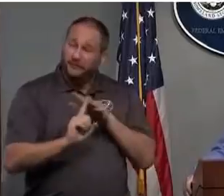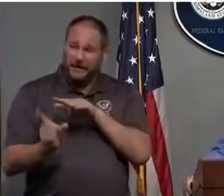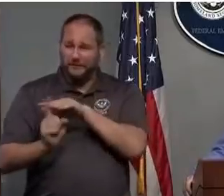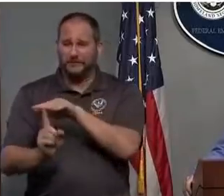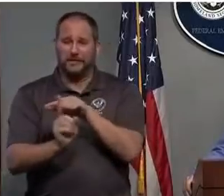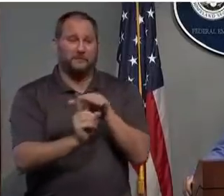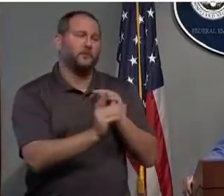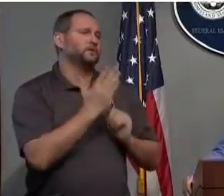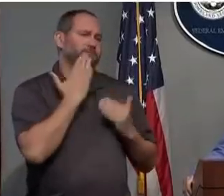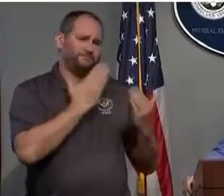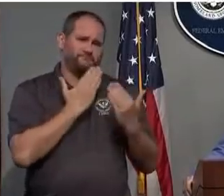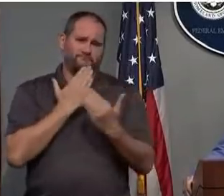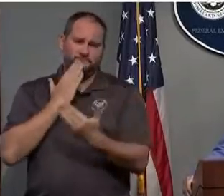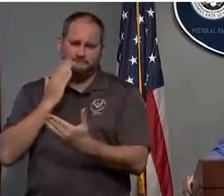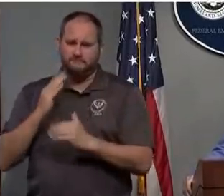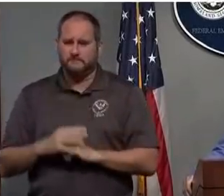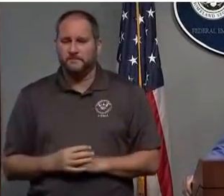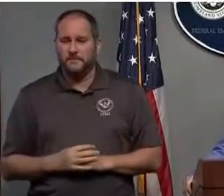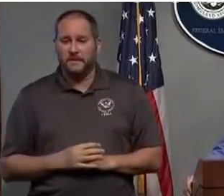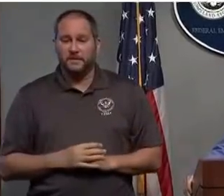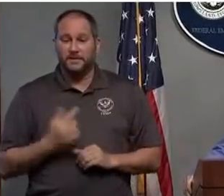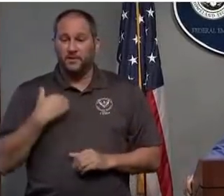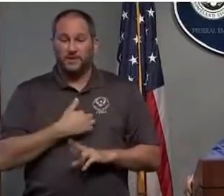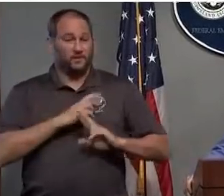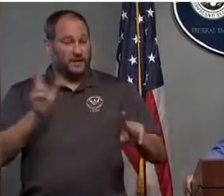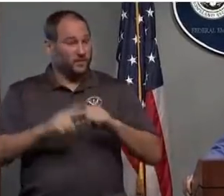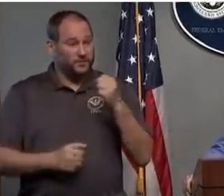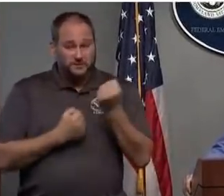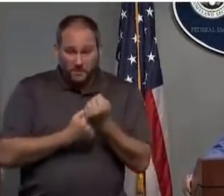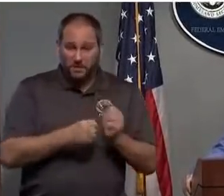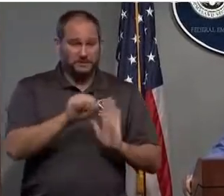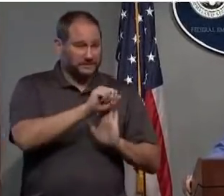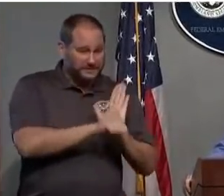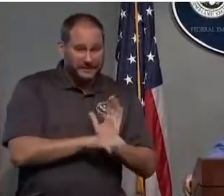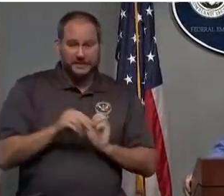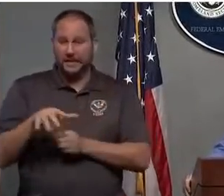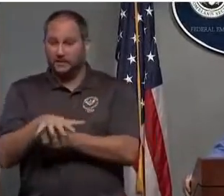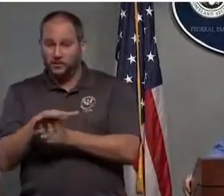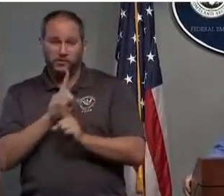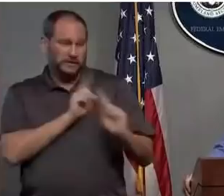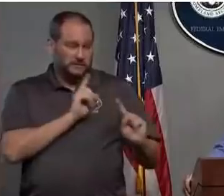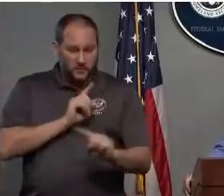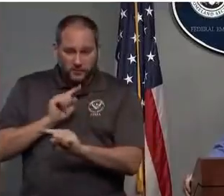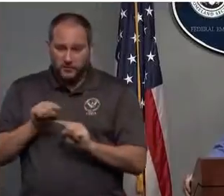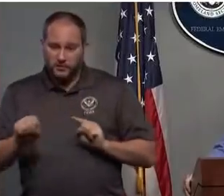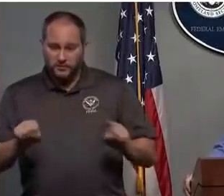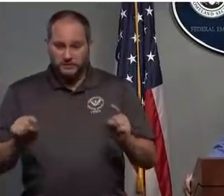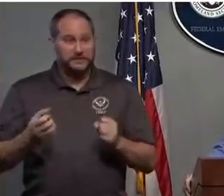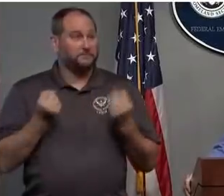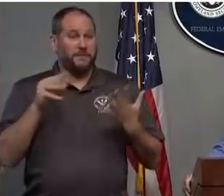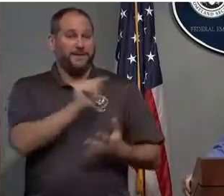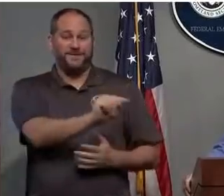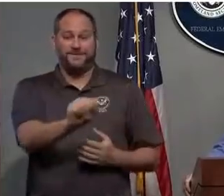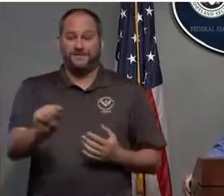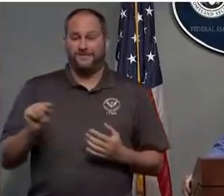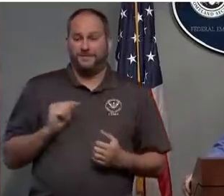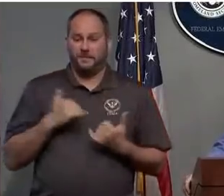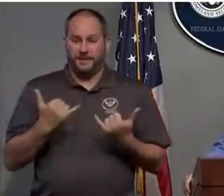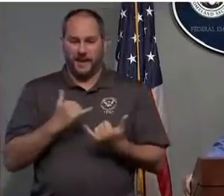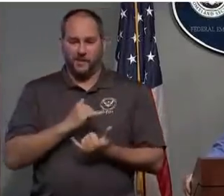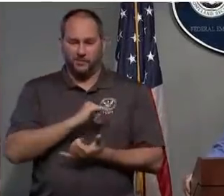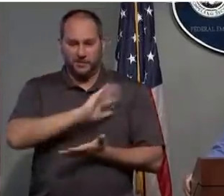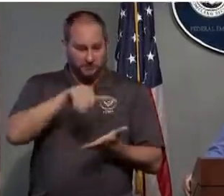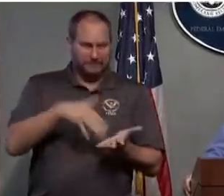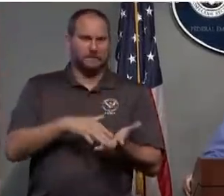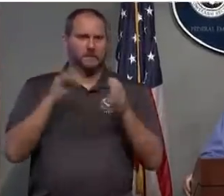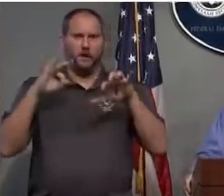stand ready to support our state and local first responders. There are many areas that are currently, you know, in the heart of the storm, and